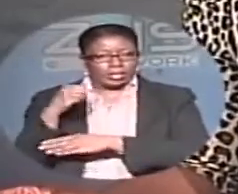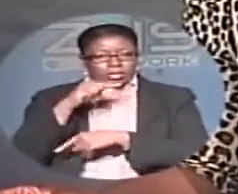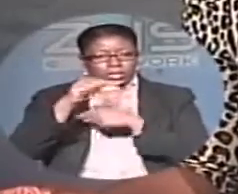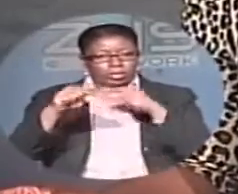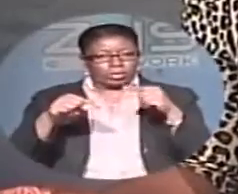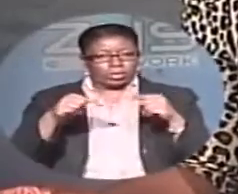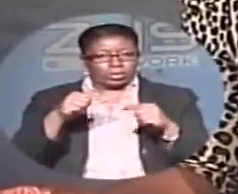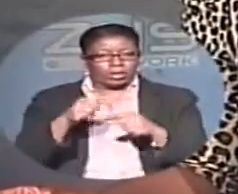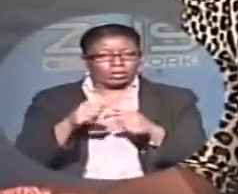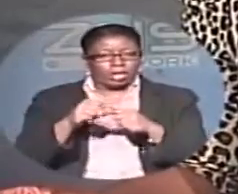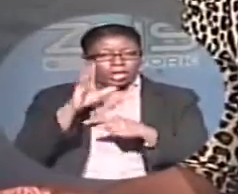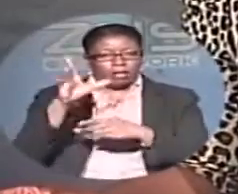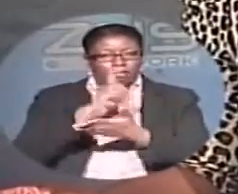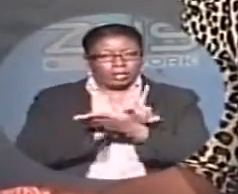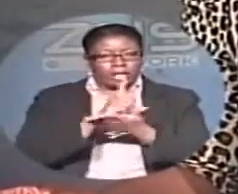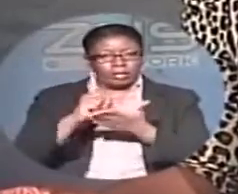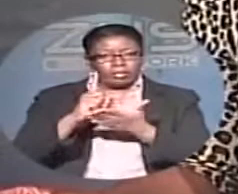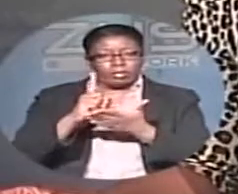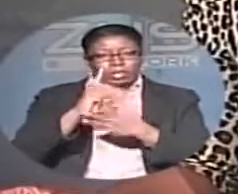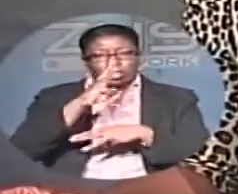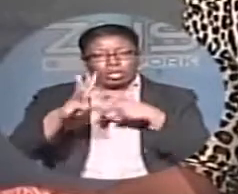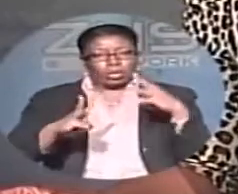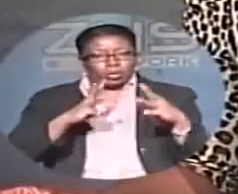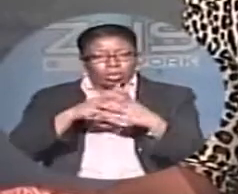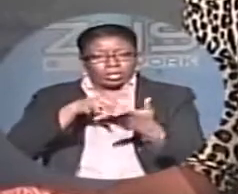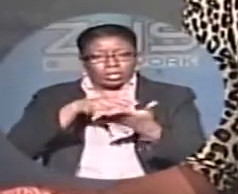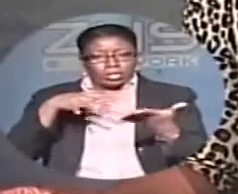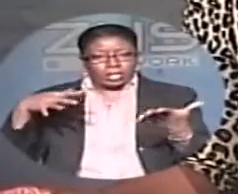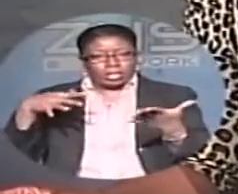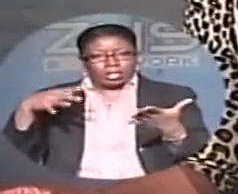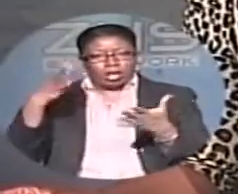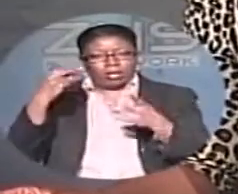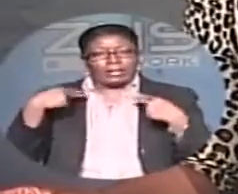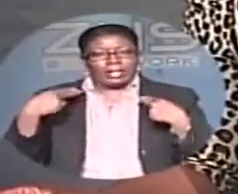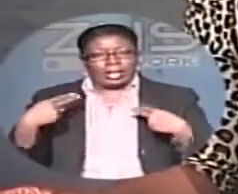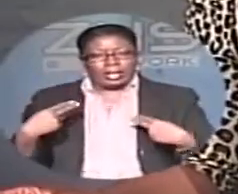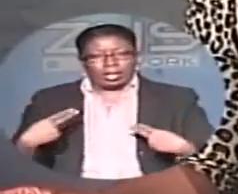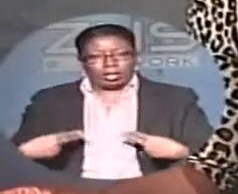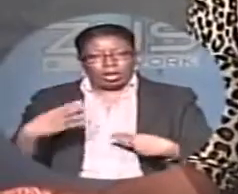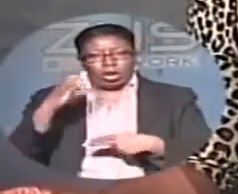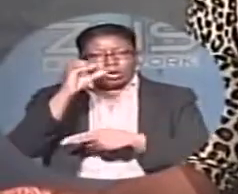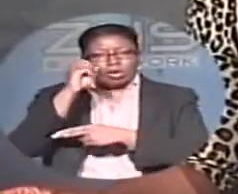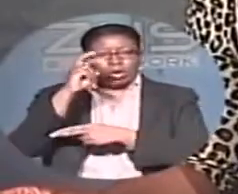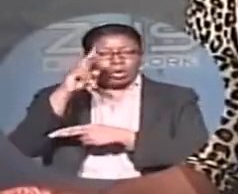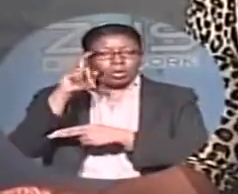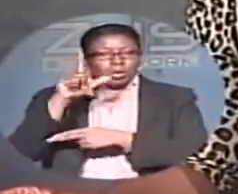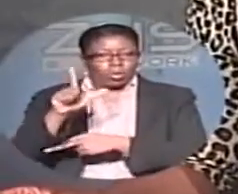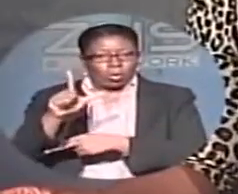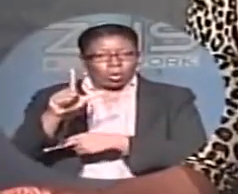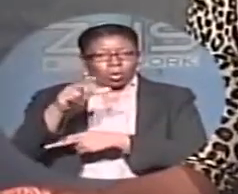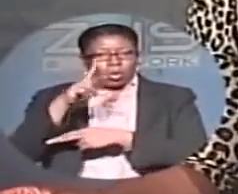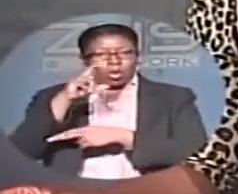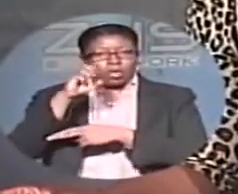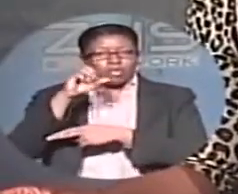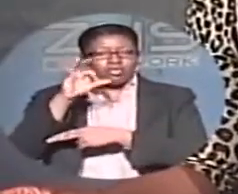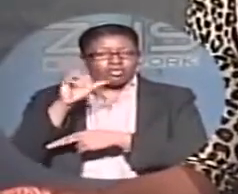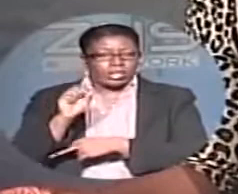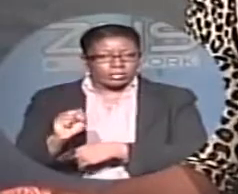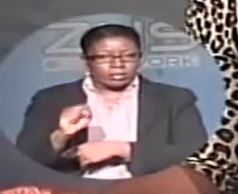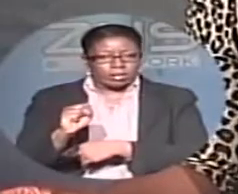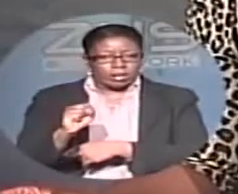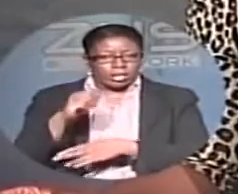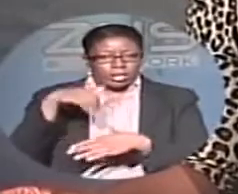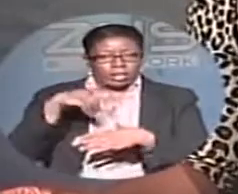Expedition, a five-year world study of the health of coral reefs in remote areas. The Foundation conducted research in three